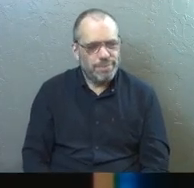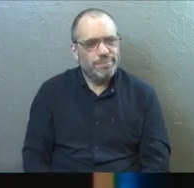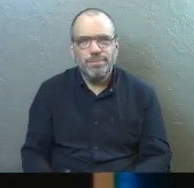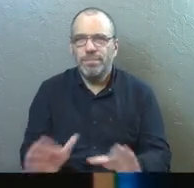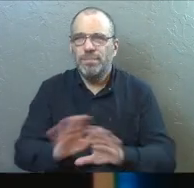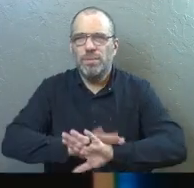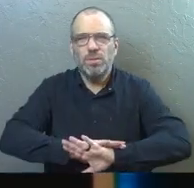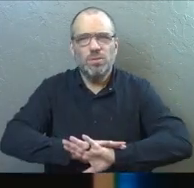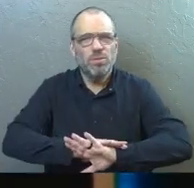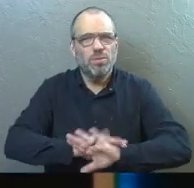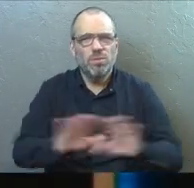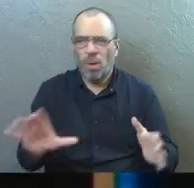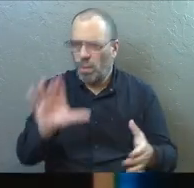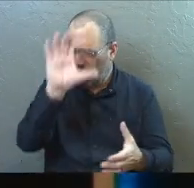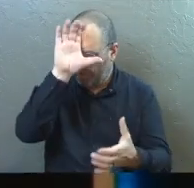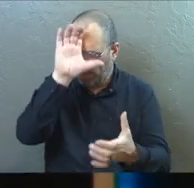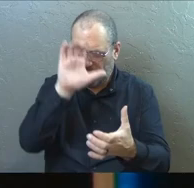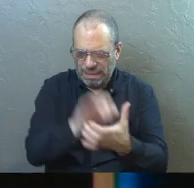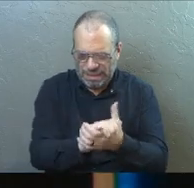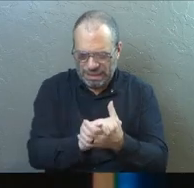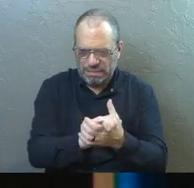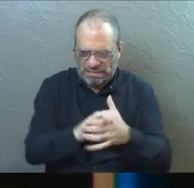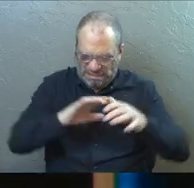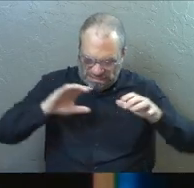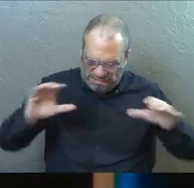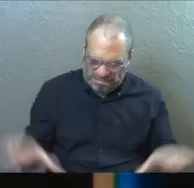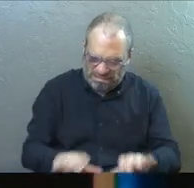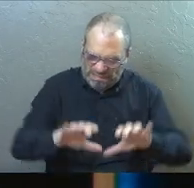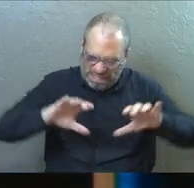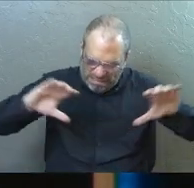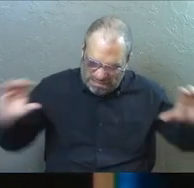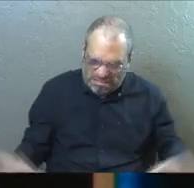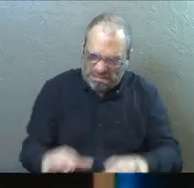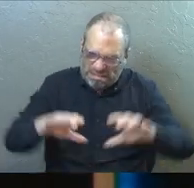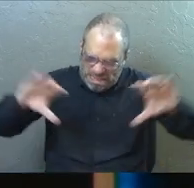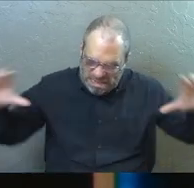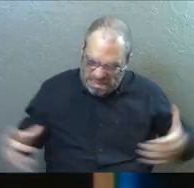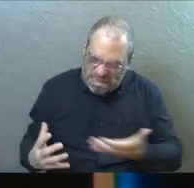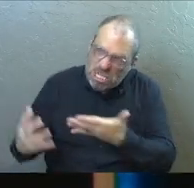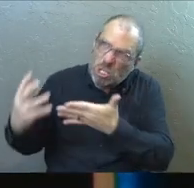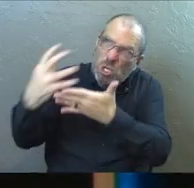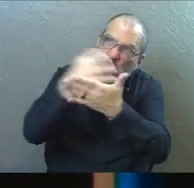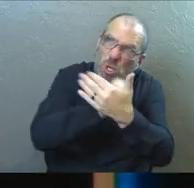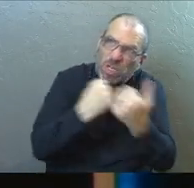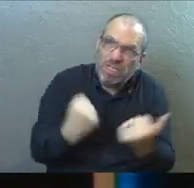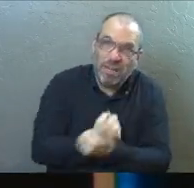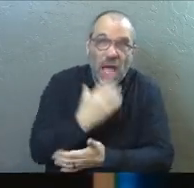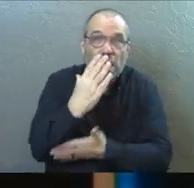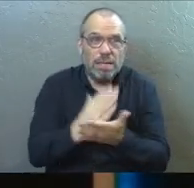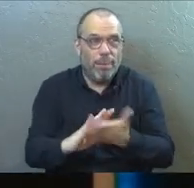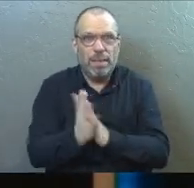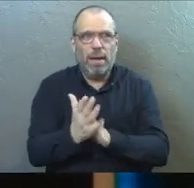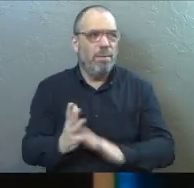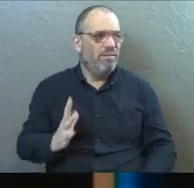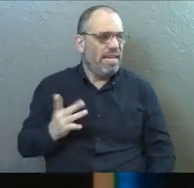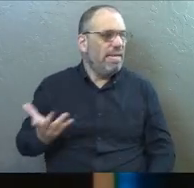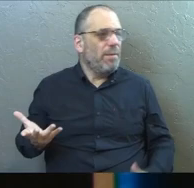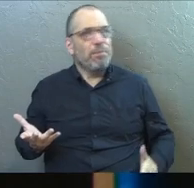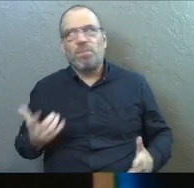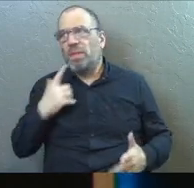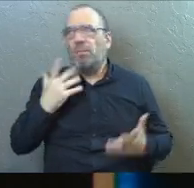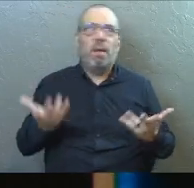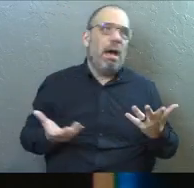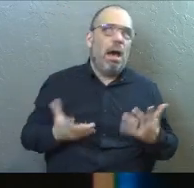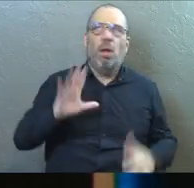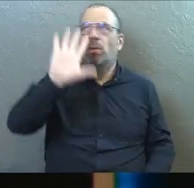Don't doom yourself to a life of always trying harder to earn the love of God. And then some of us get real fancy about it in the church and